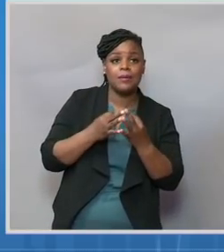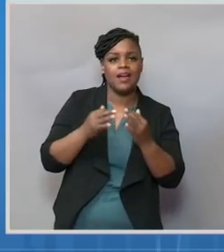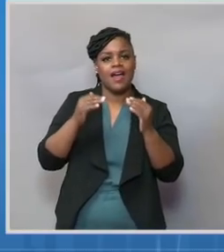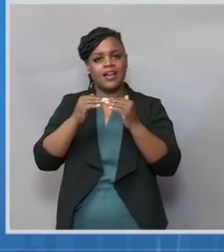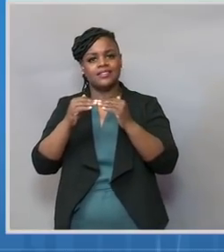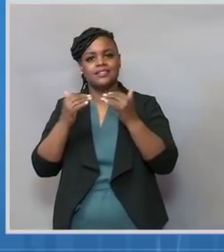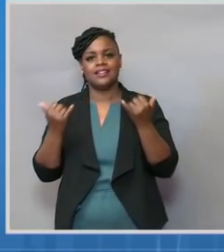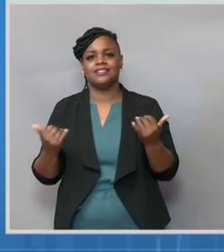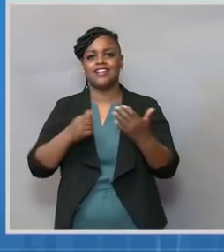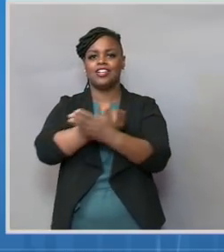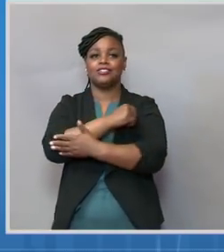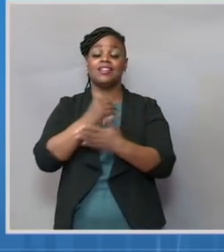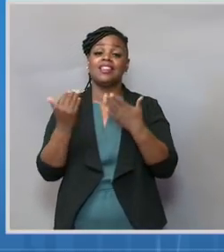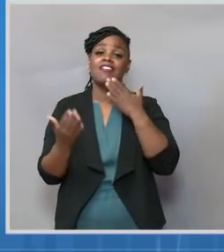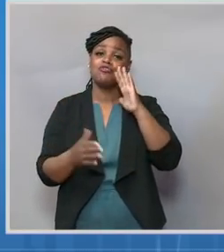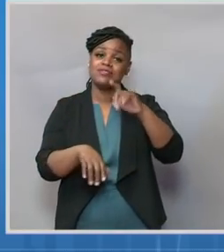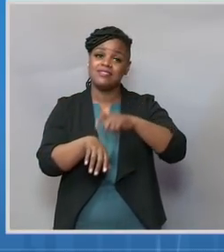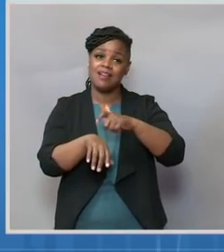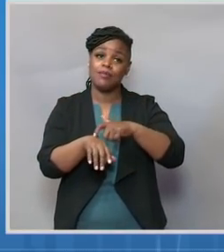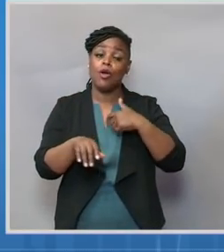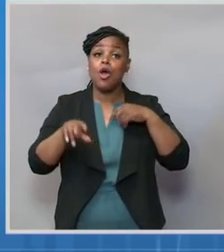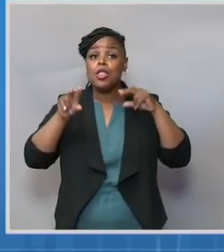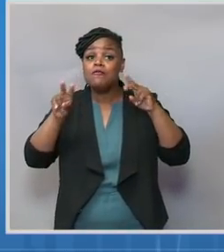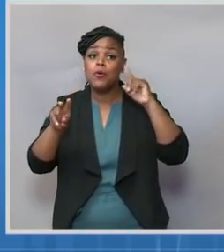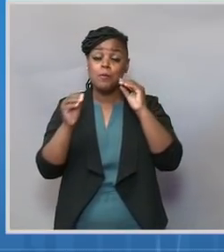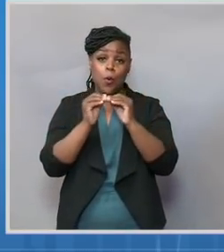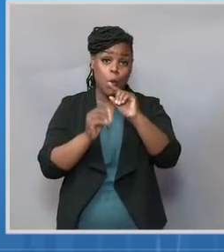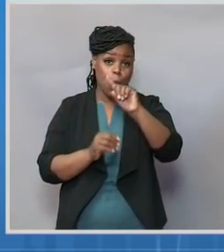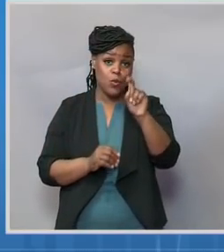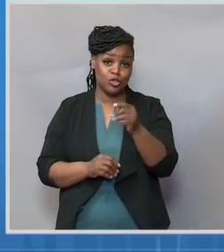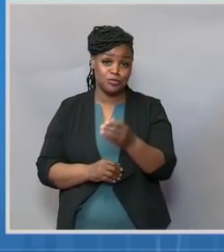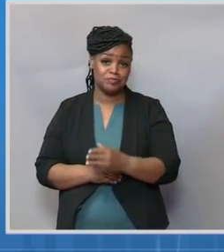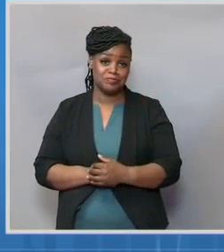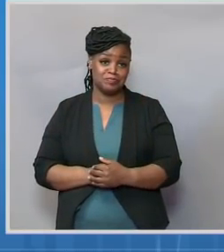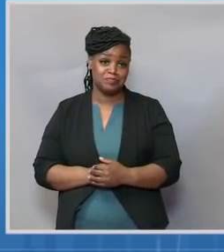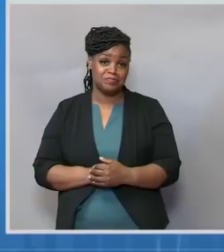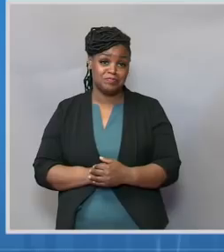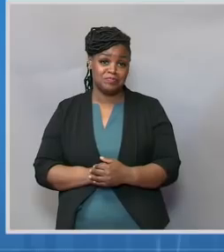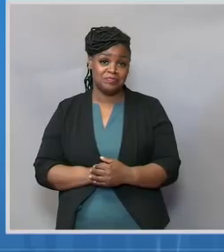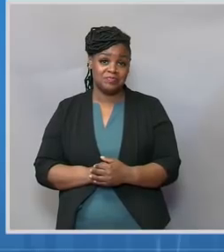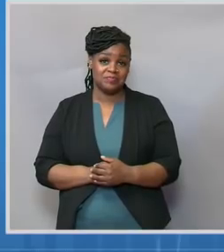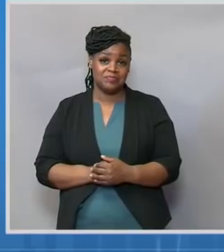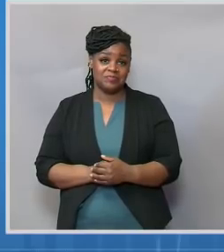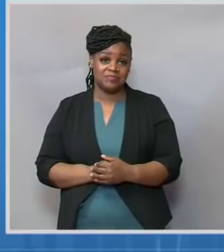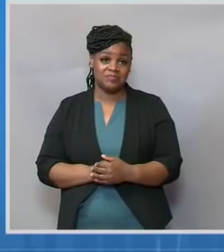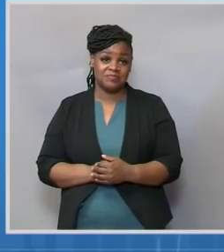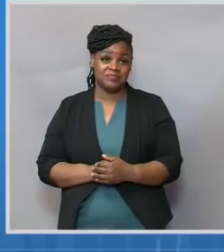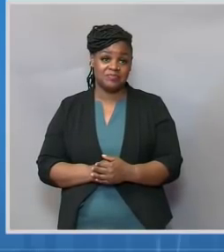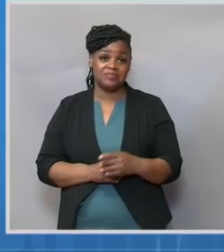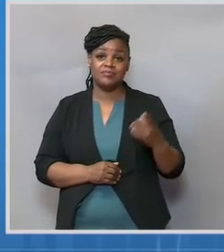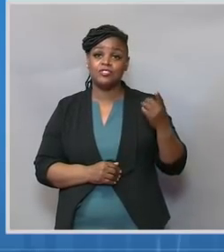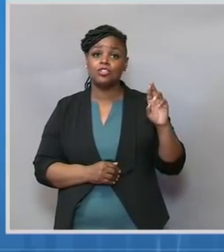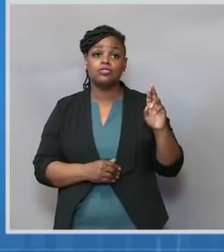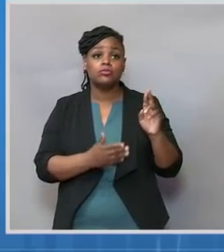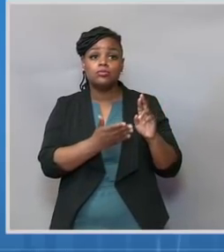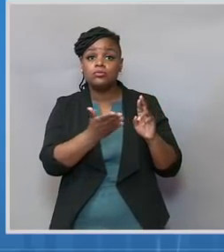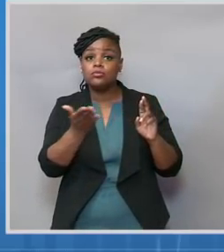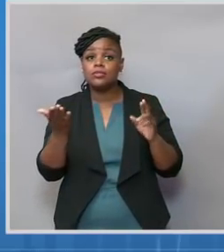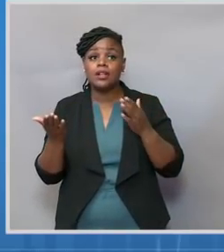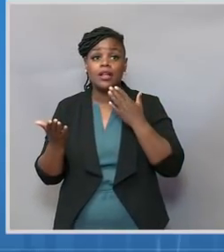for your time. And we'll look forward to your questions. Back to you, Jack. Well, thank you, doctors. Let's open it up for questions. Mr.